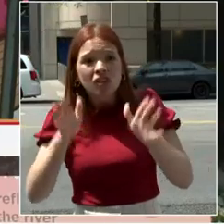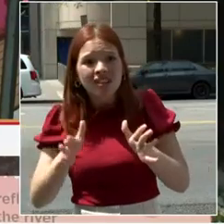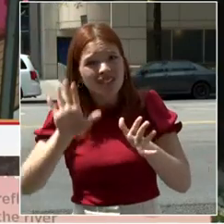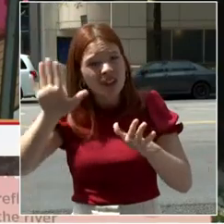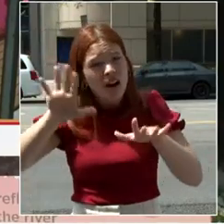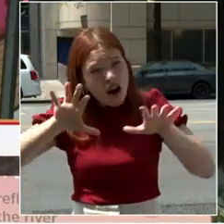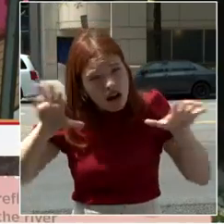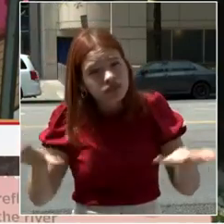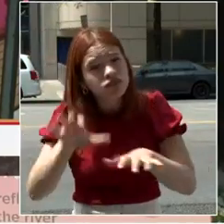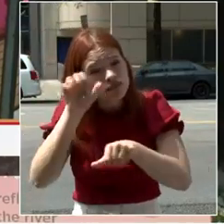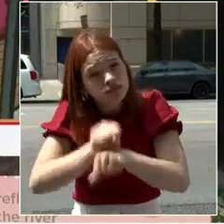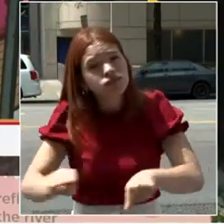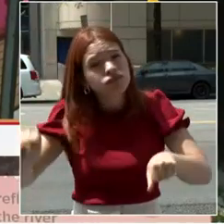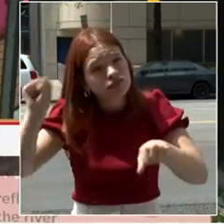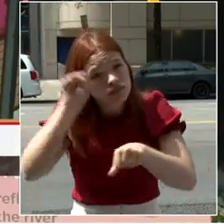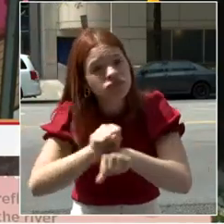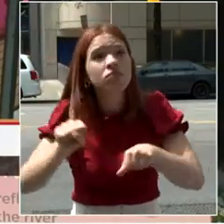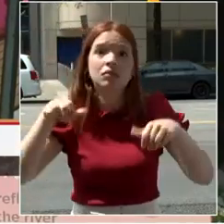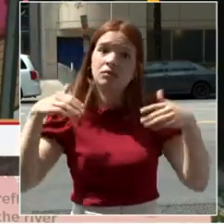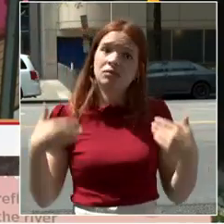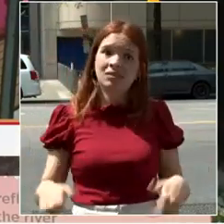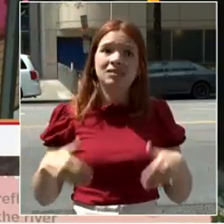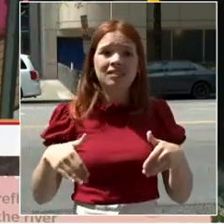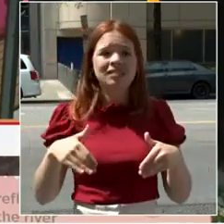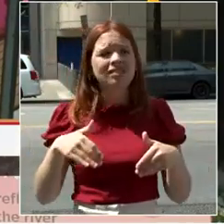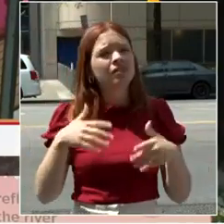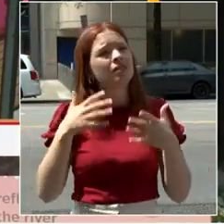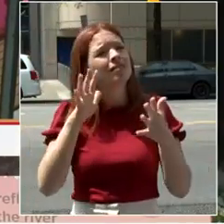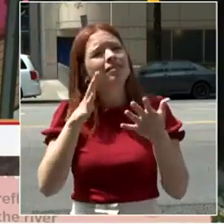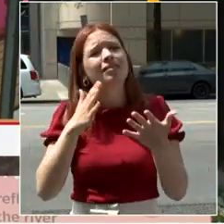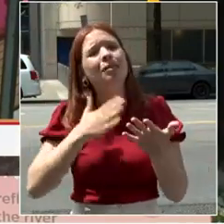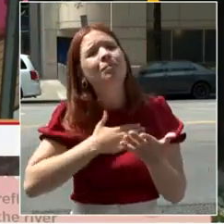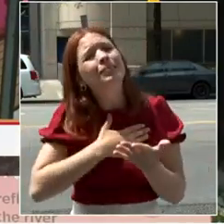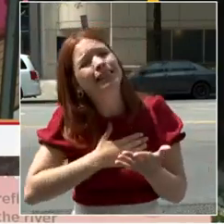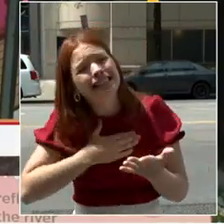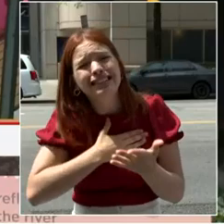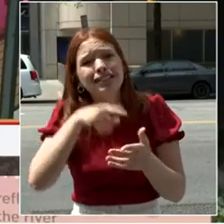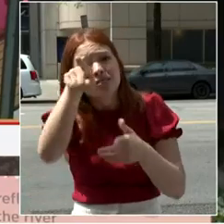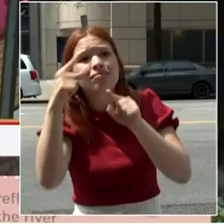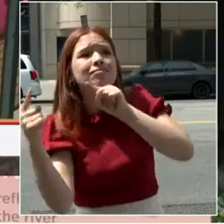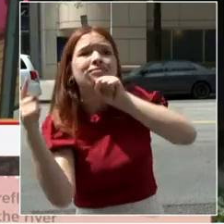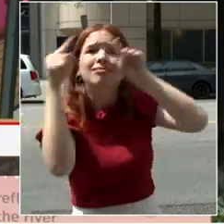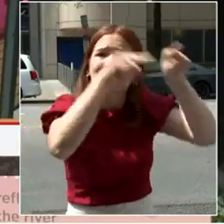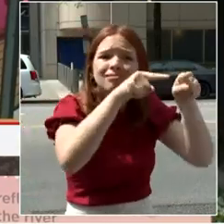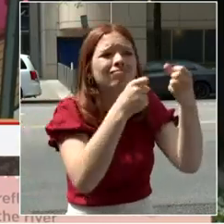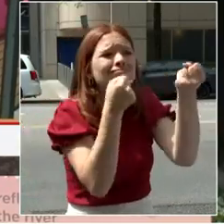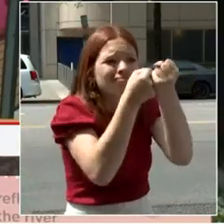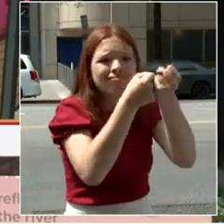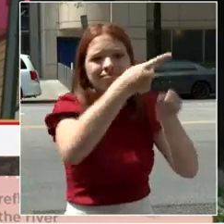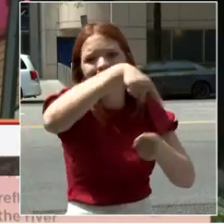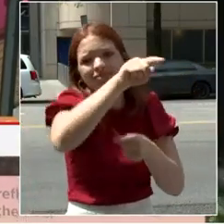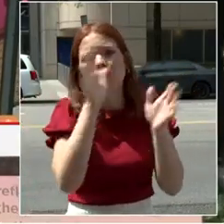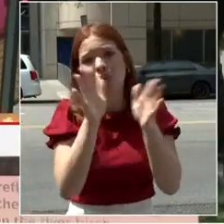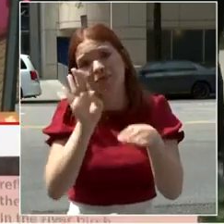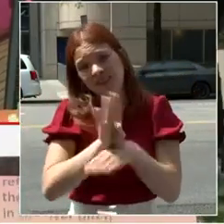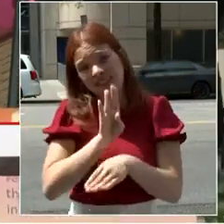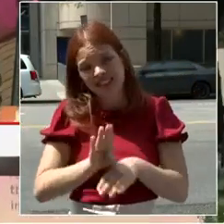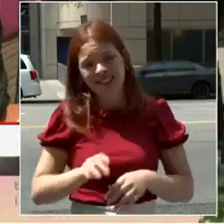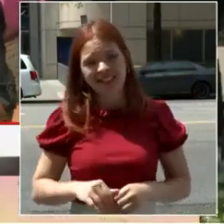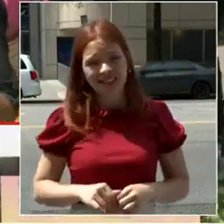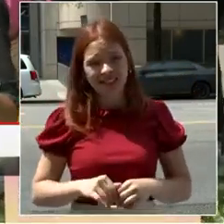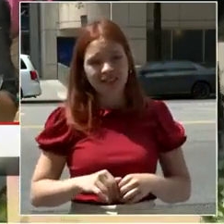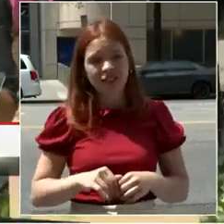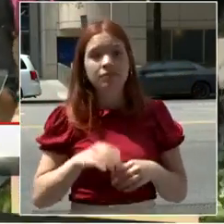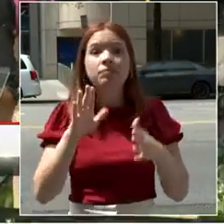this is an invitation to everyone to support small businesses. And now let us give a big hand to our Mariel to